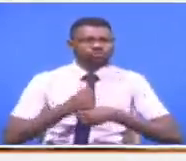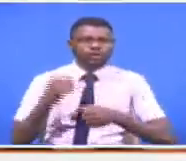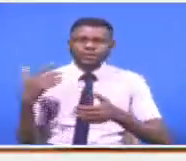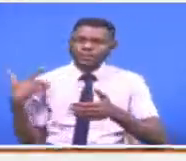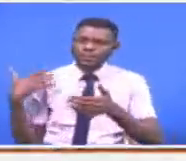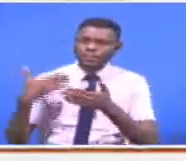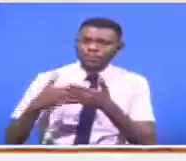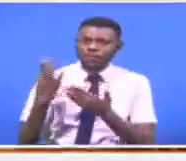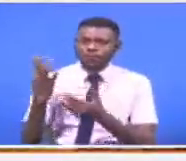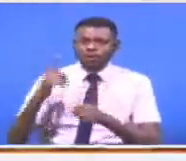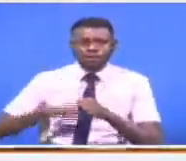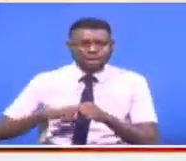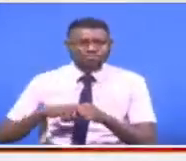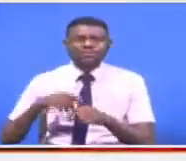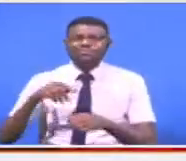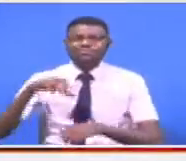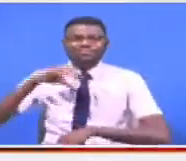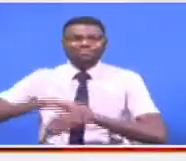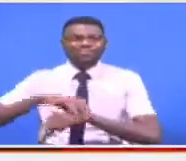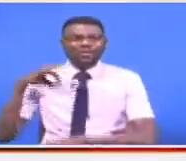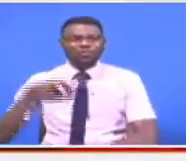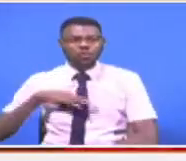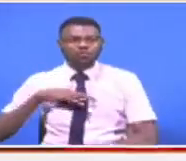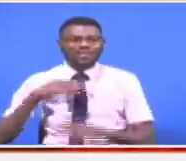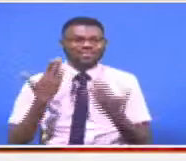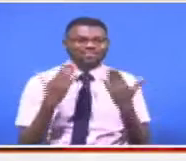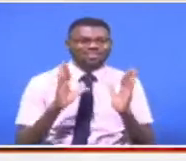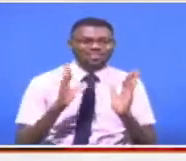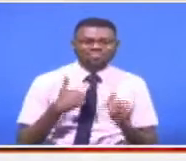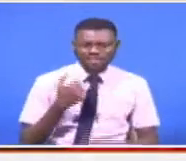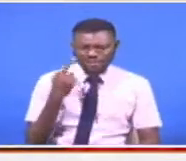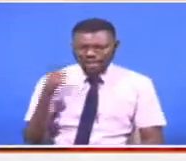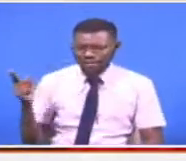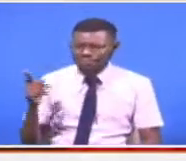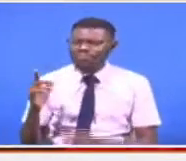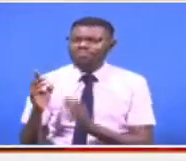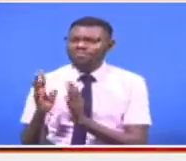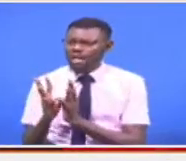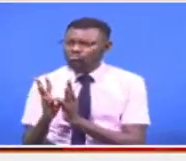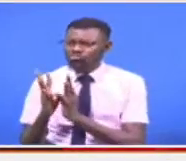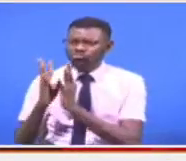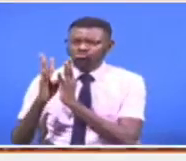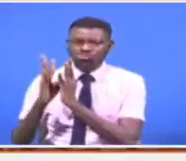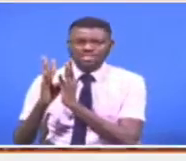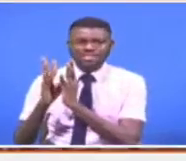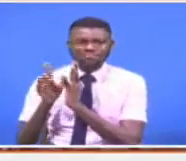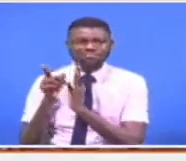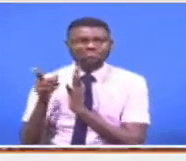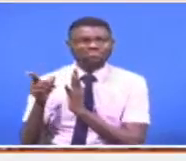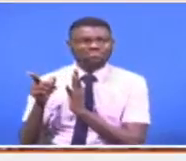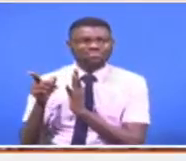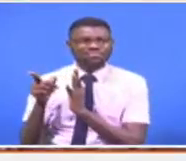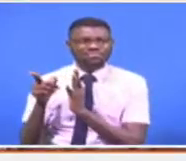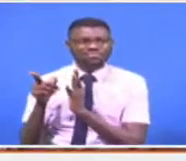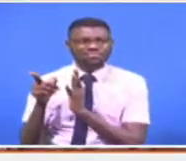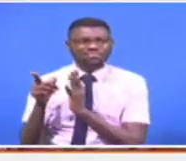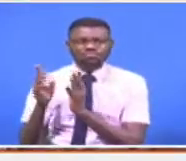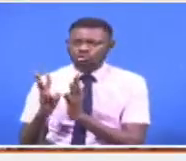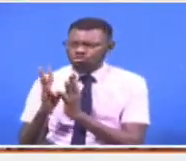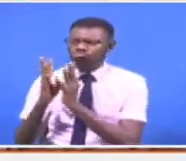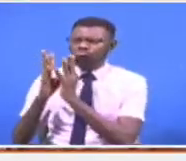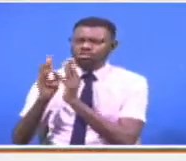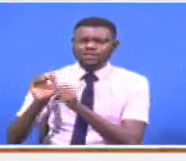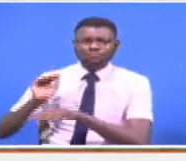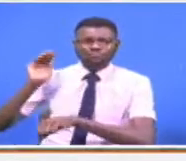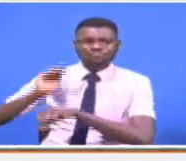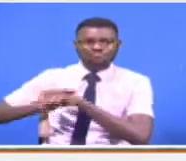four seasons now so mimi nikaona makonge ina kuwa alternative uh kuangu